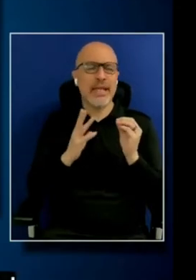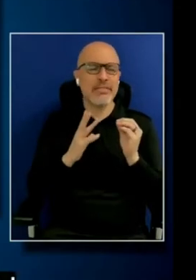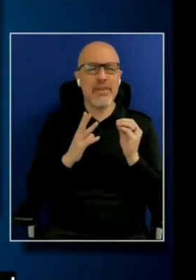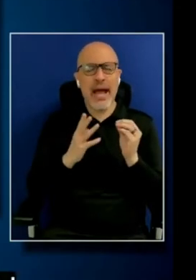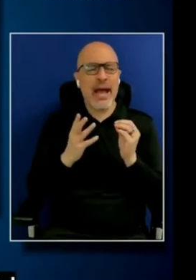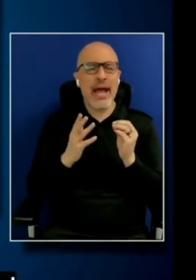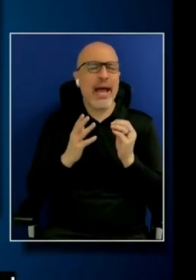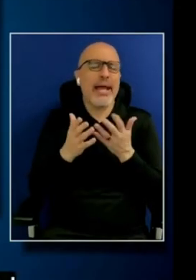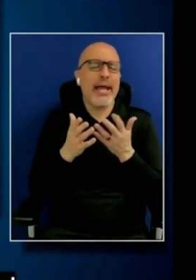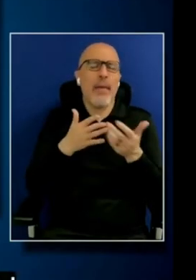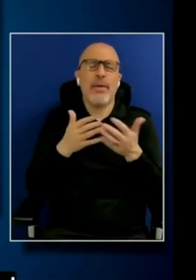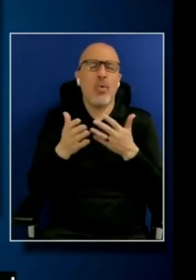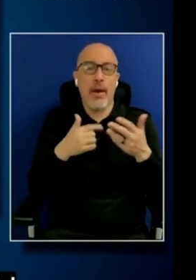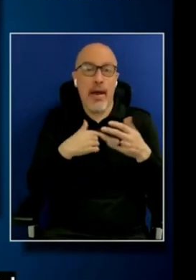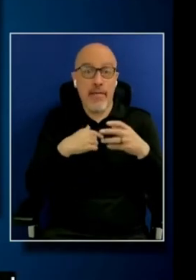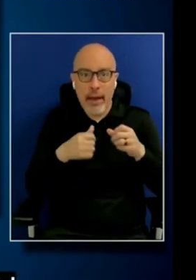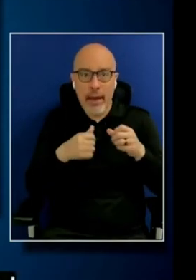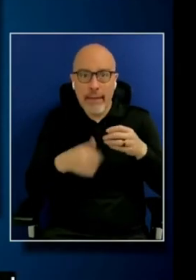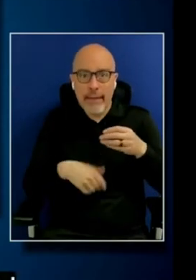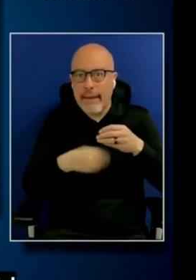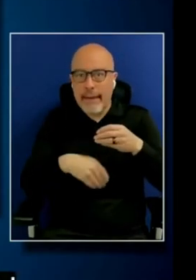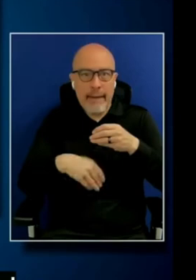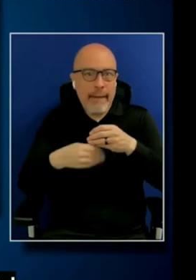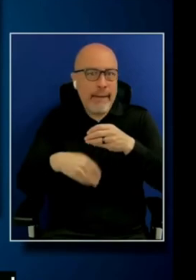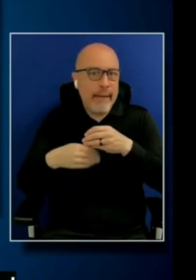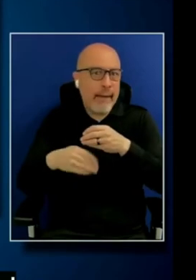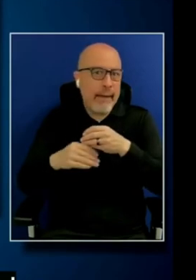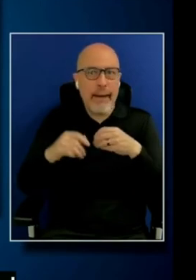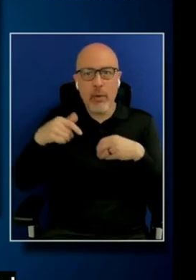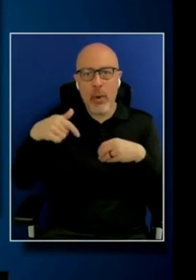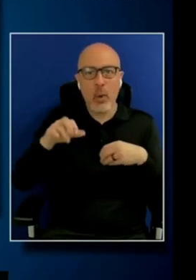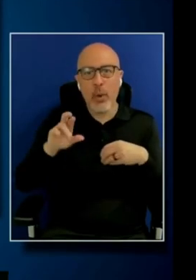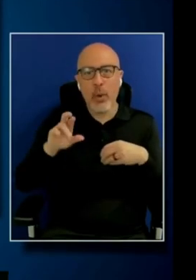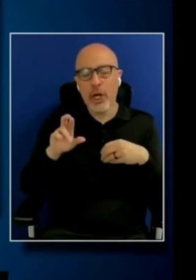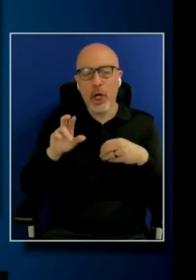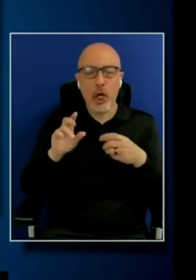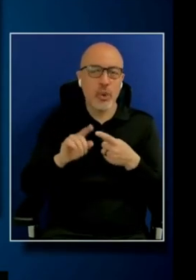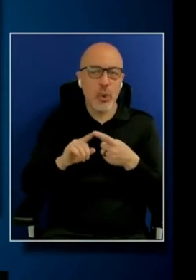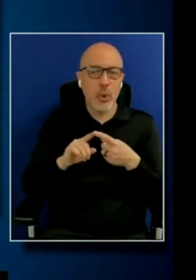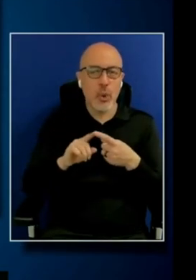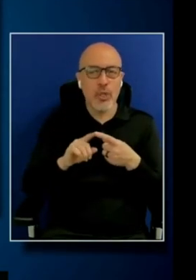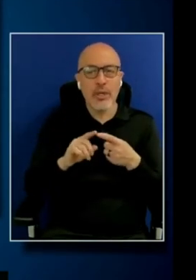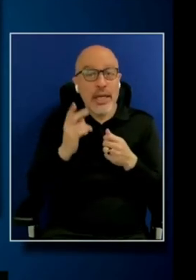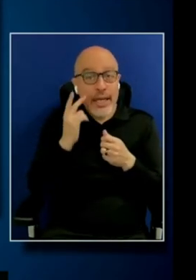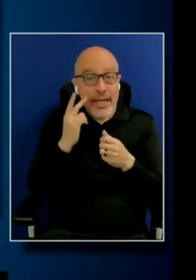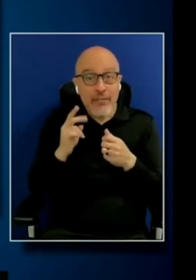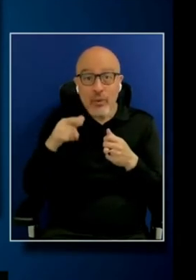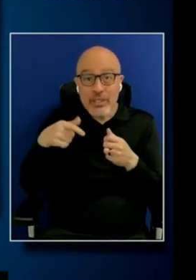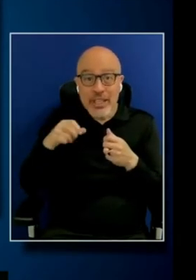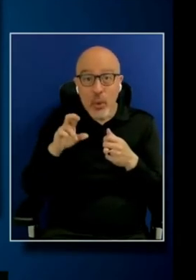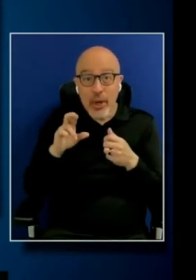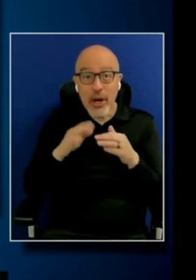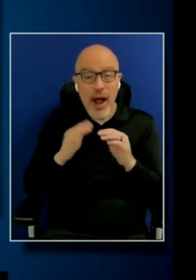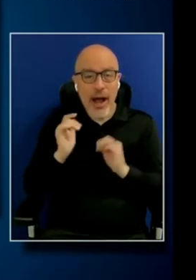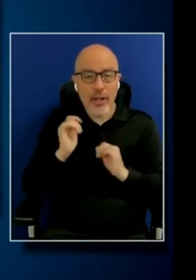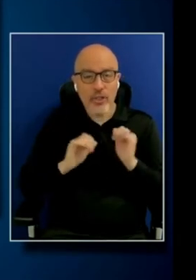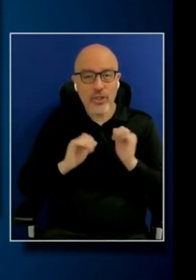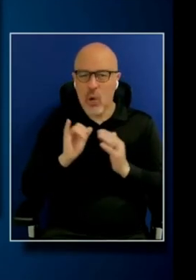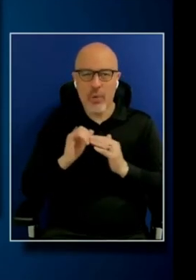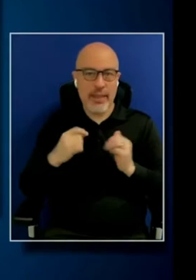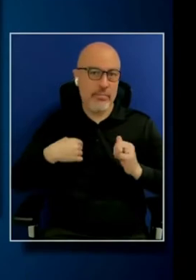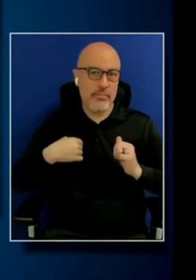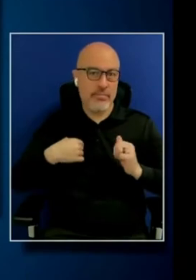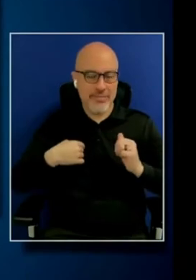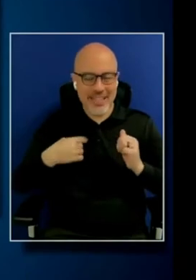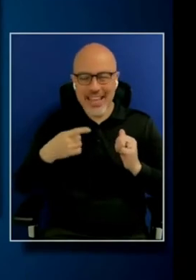wherever I could, just basically adding queerness to, like, if you see anything queer in the show, I'm proud of them. But, like, I just